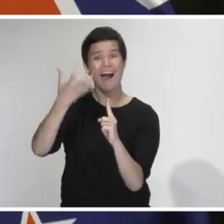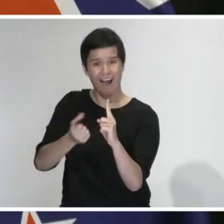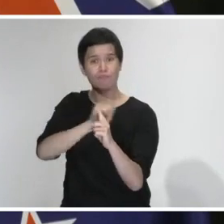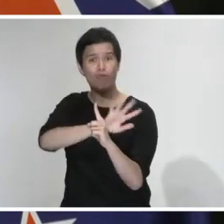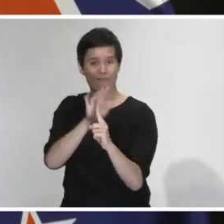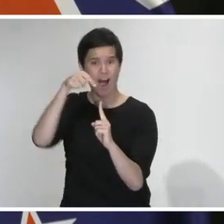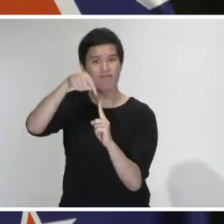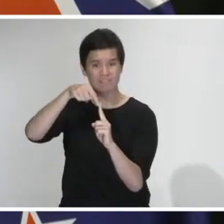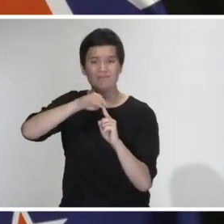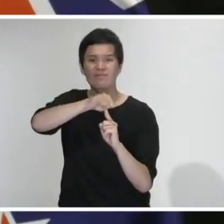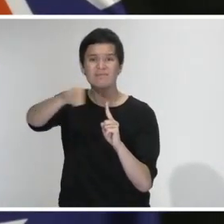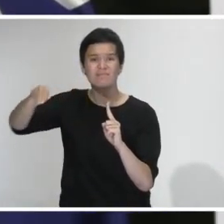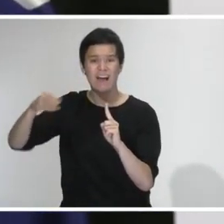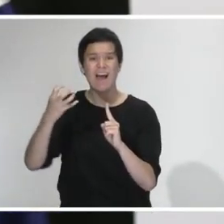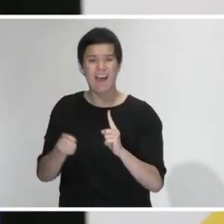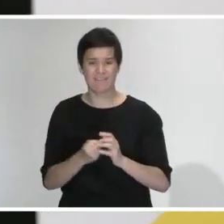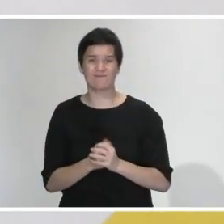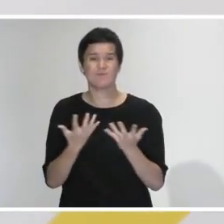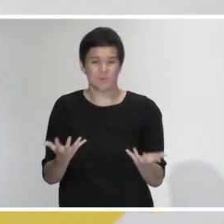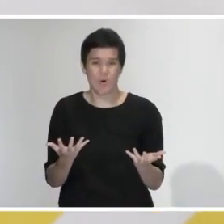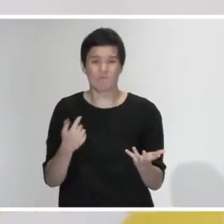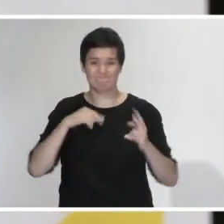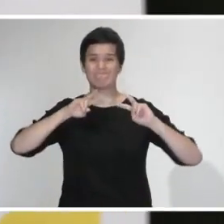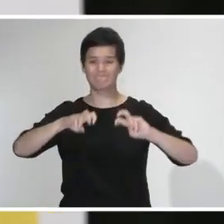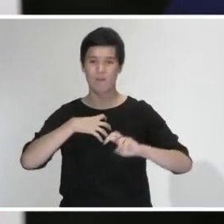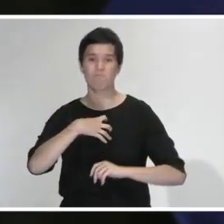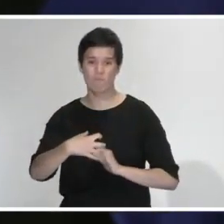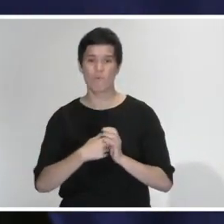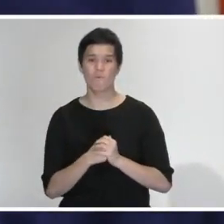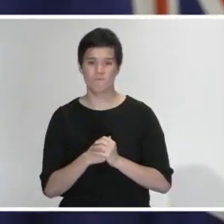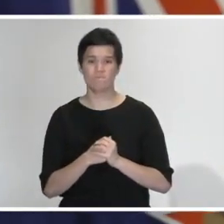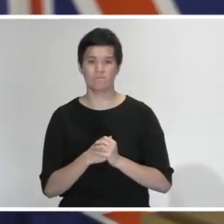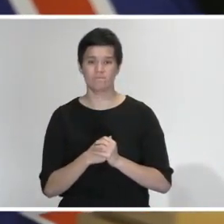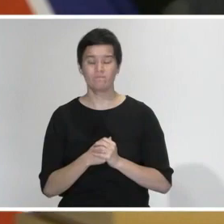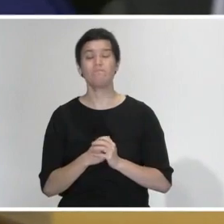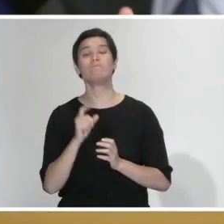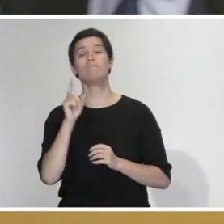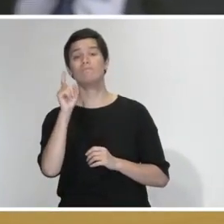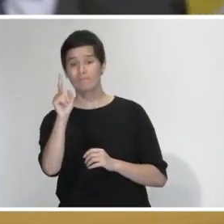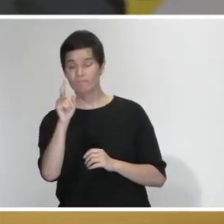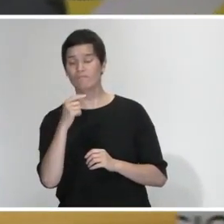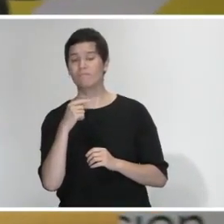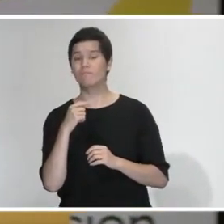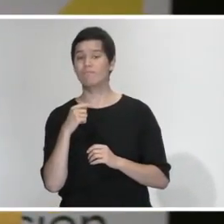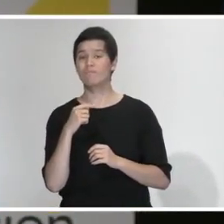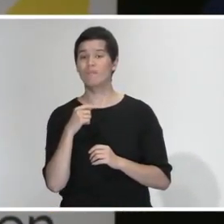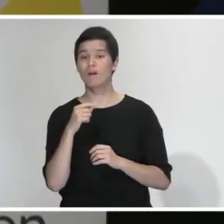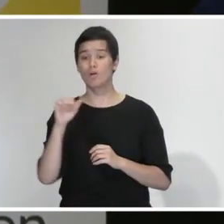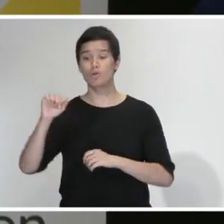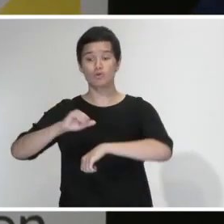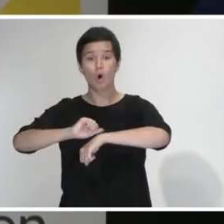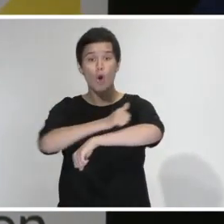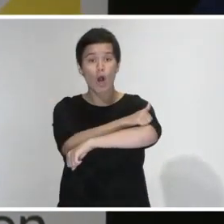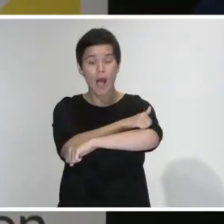Would you do anything further on that? Just in terms of the question about whether the permission was sought to berth in Tauranga or the Bab Islands. No, it wasn't. The shipping